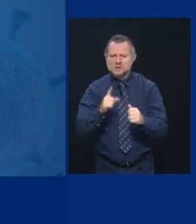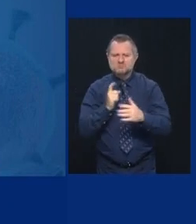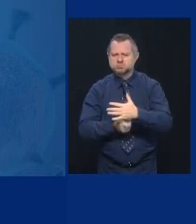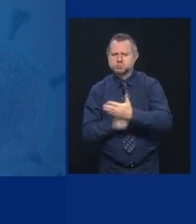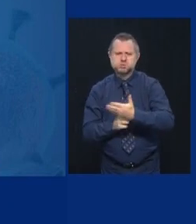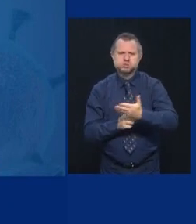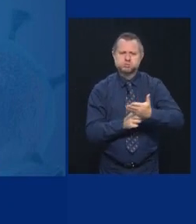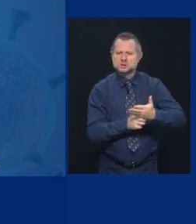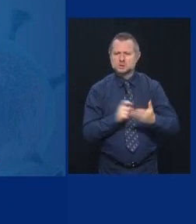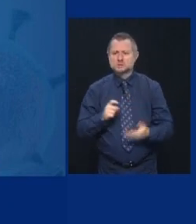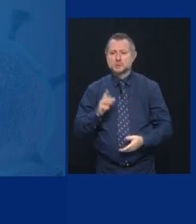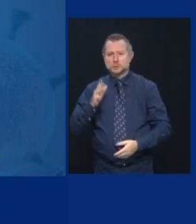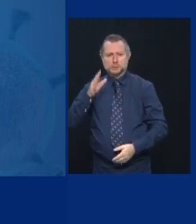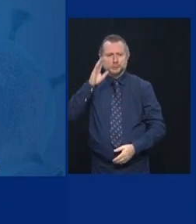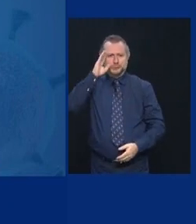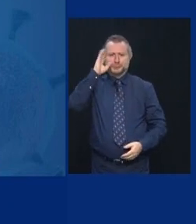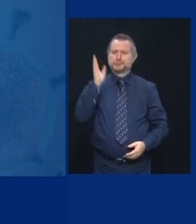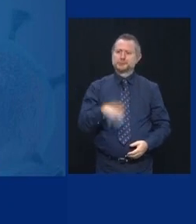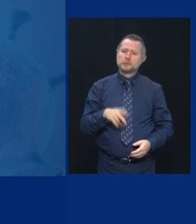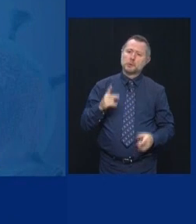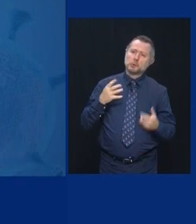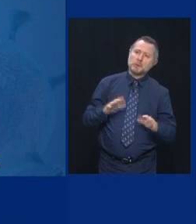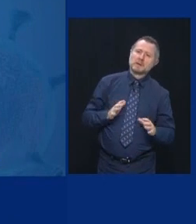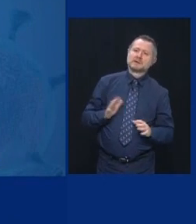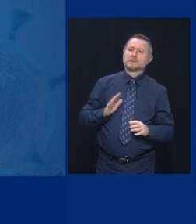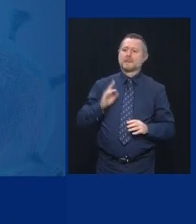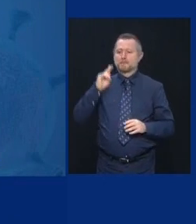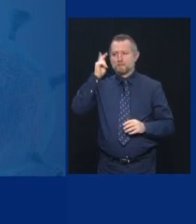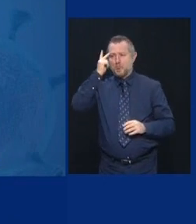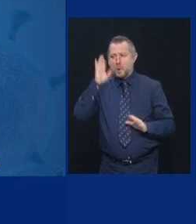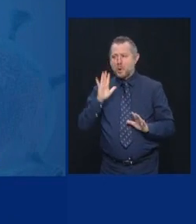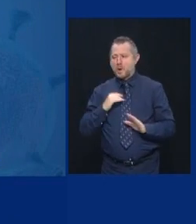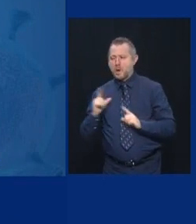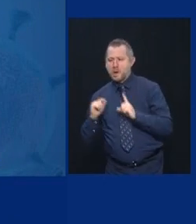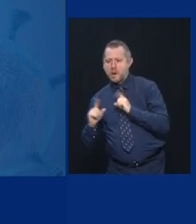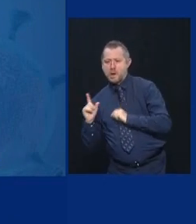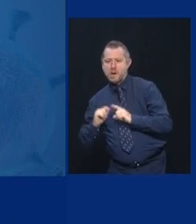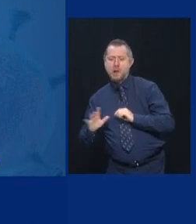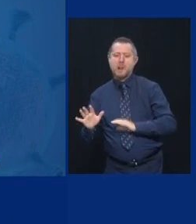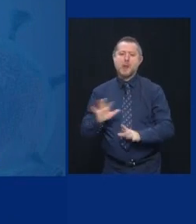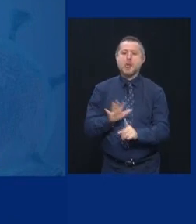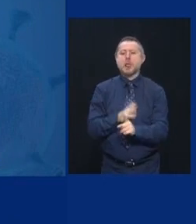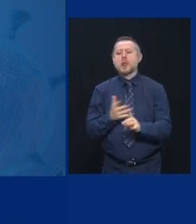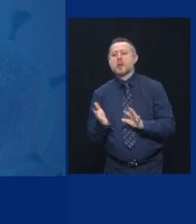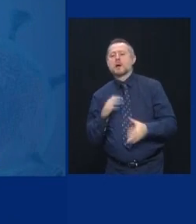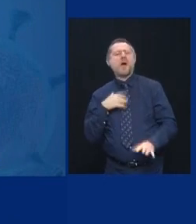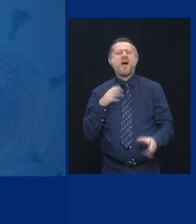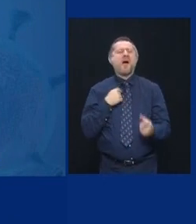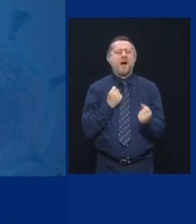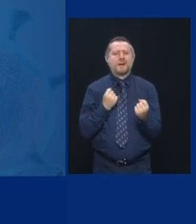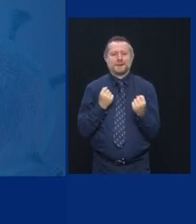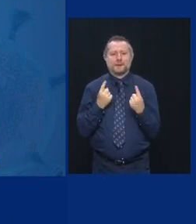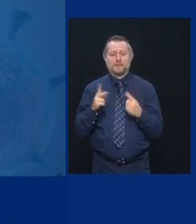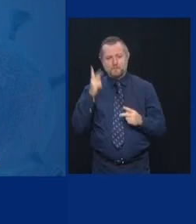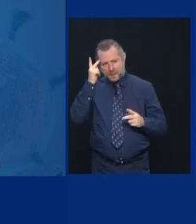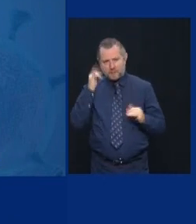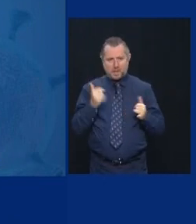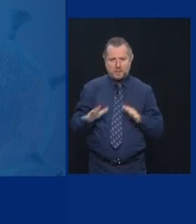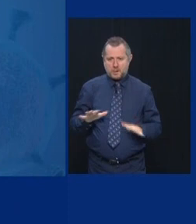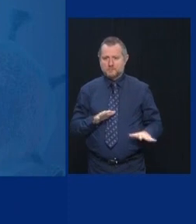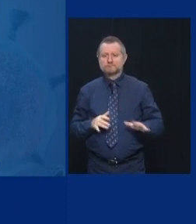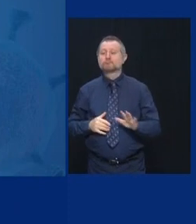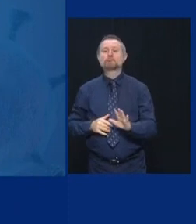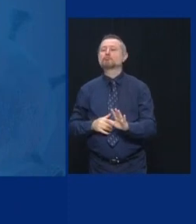impolitic. I understand the sensitivity in the community now. But I also